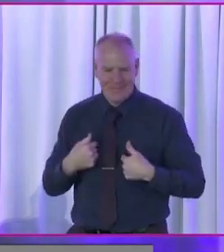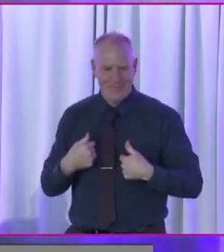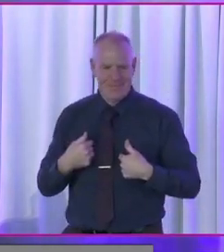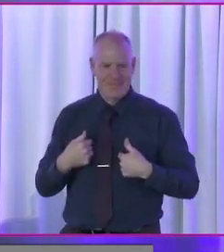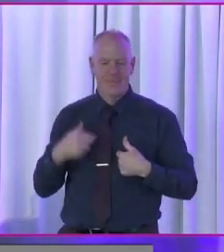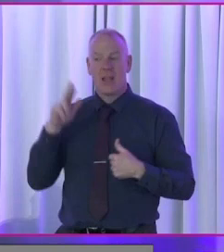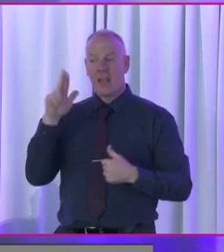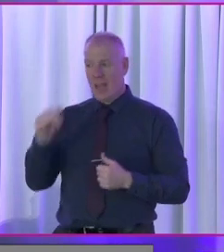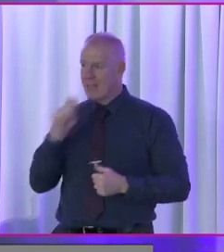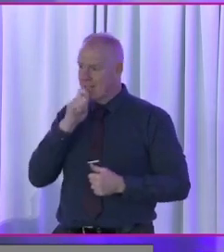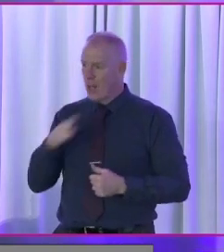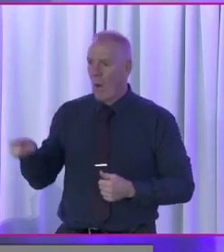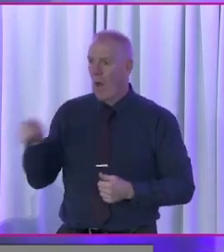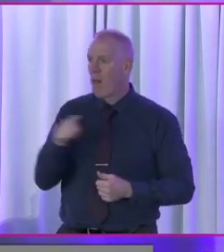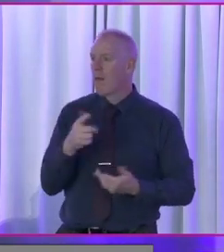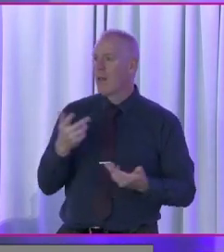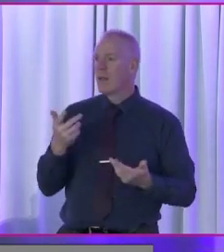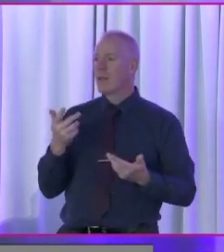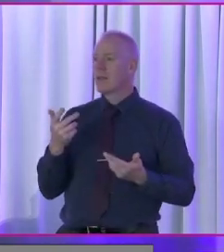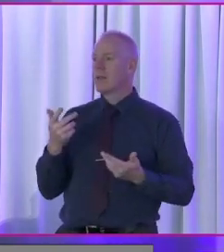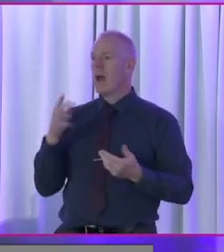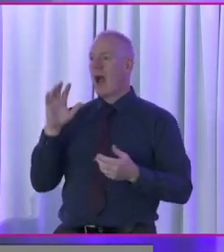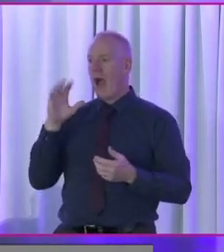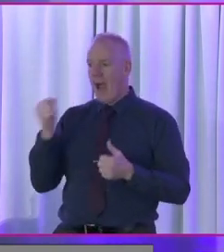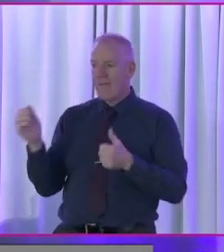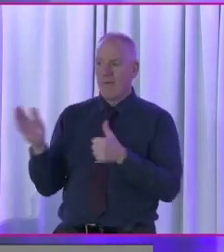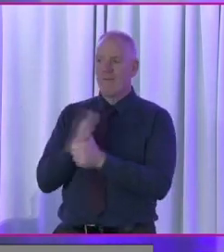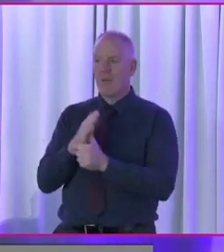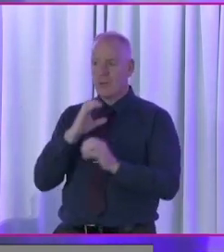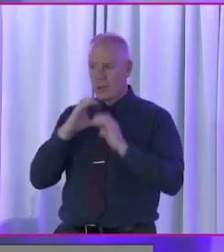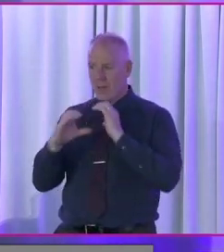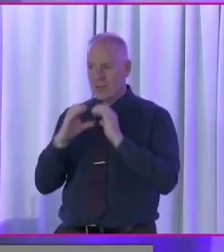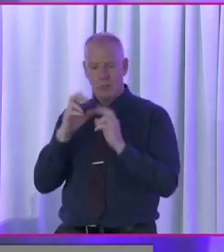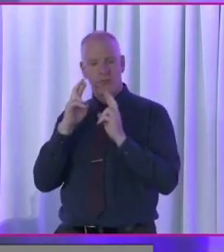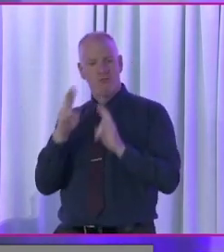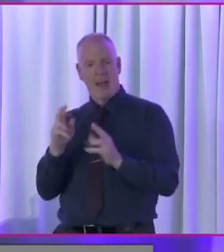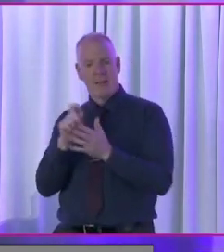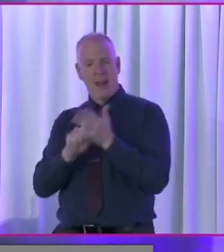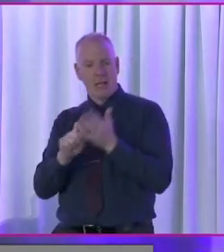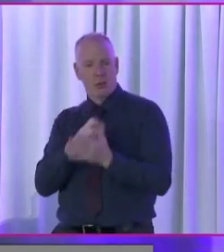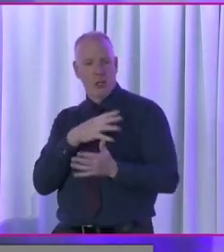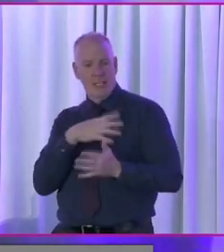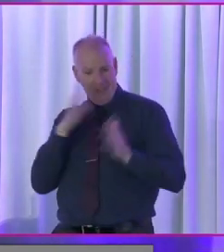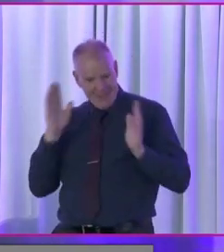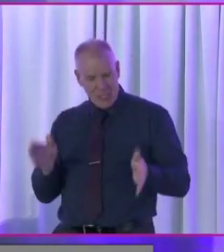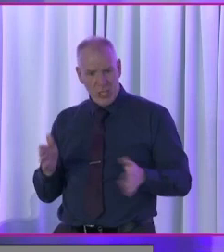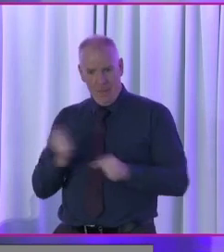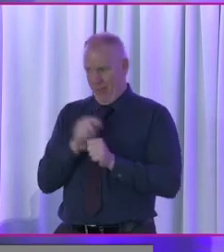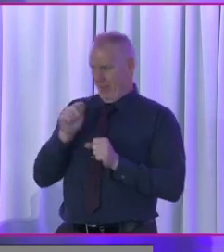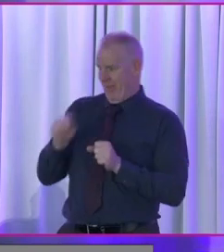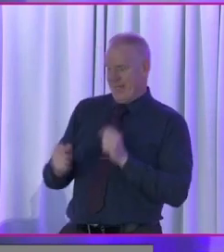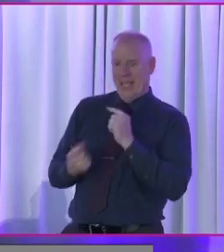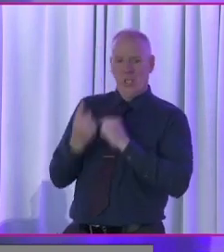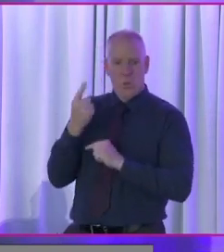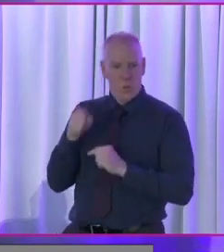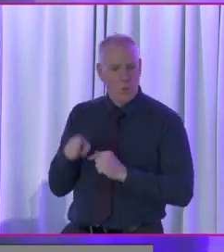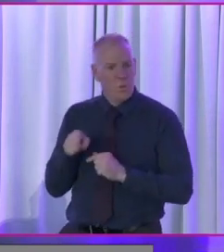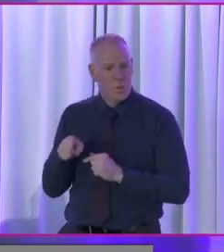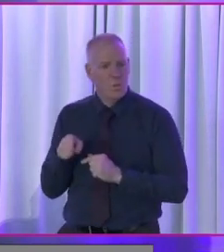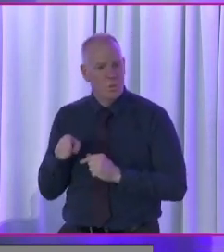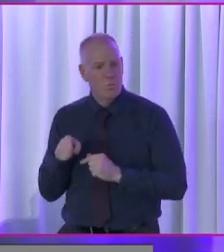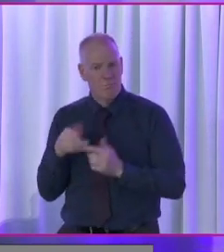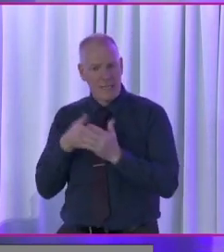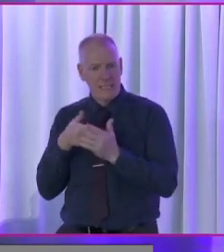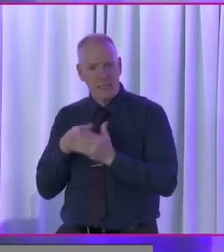you know, and we have had an initial conversation at Electoral Commission level with this and about this issue.